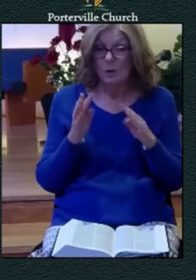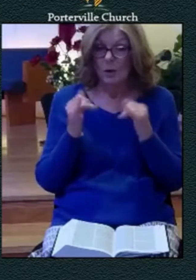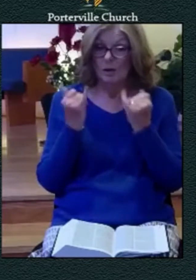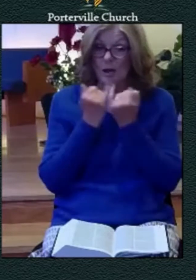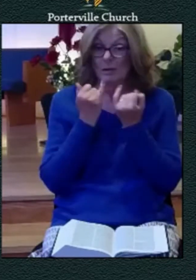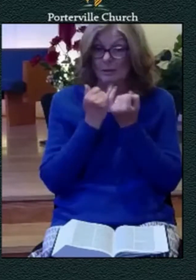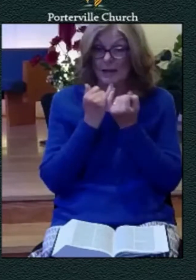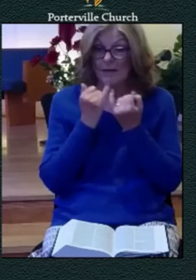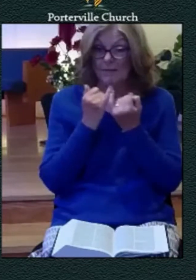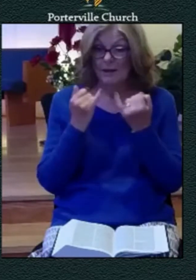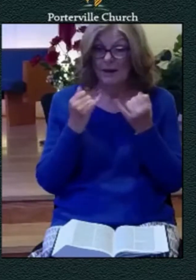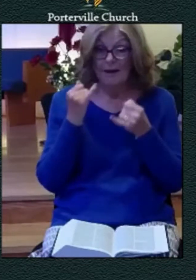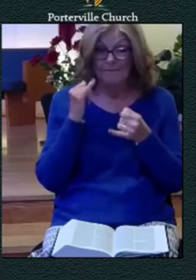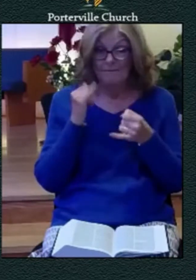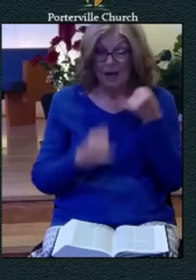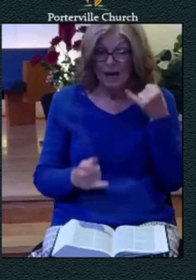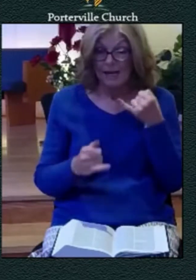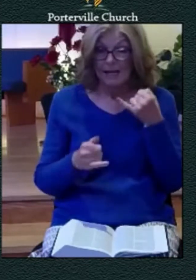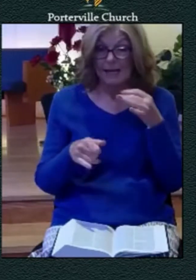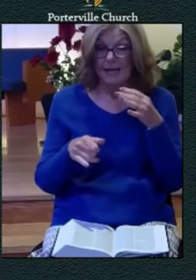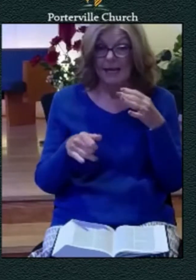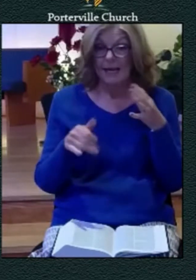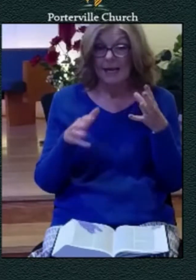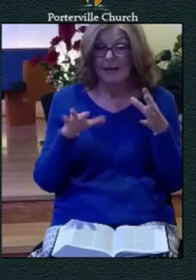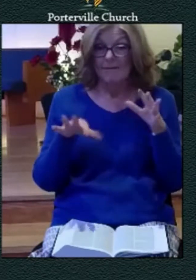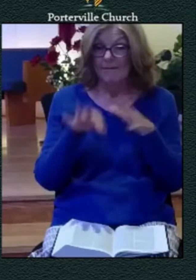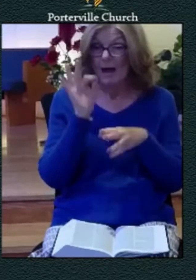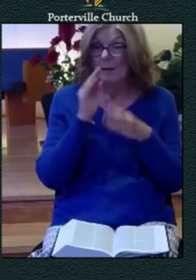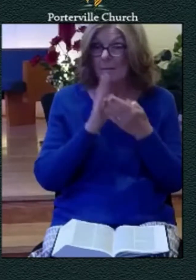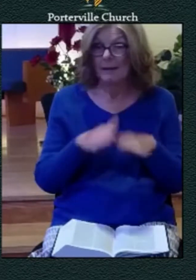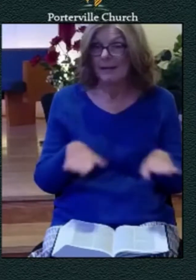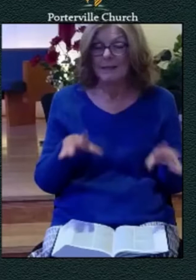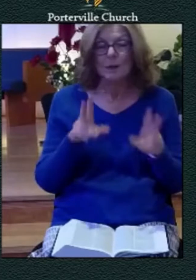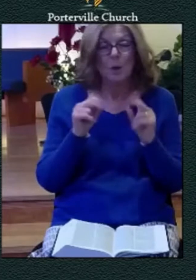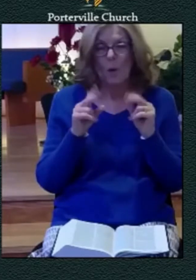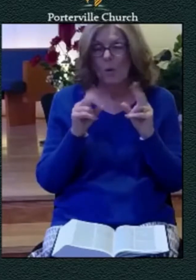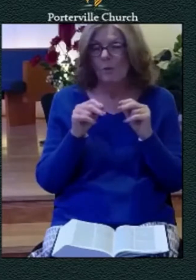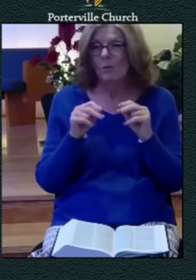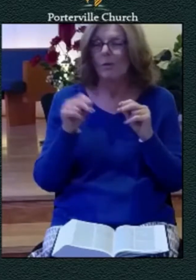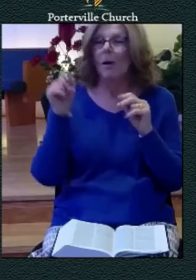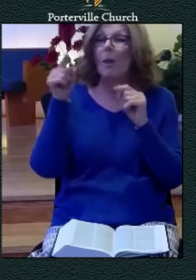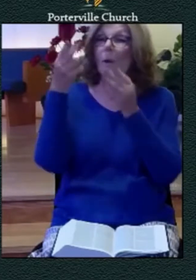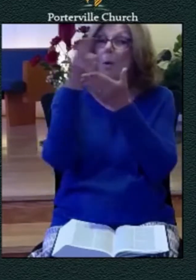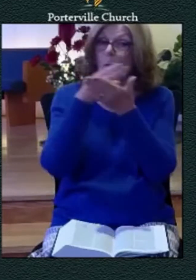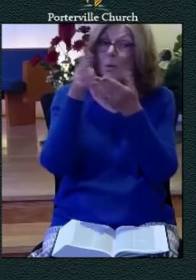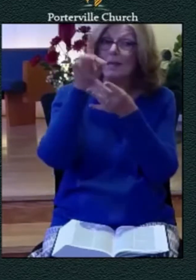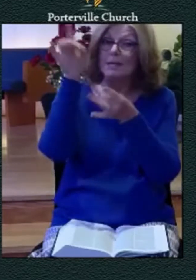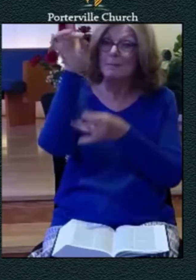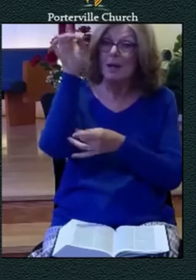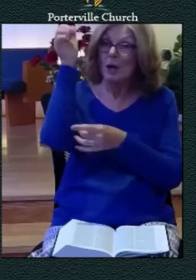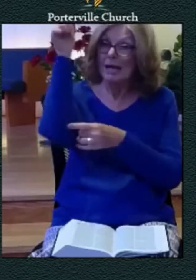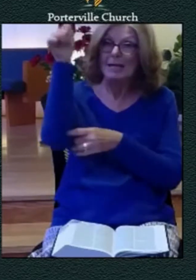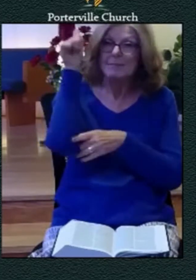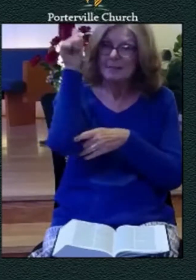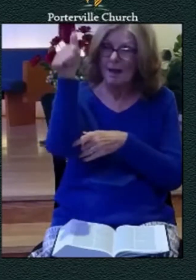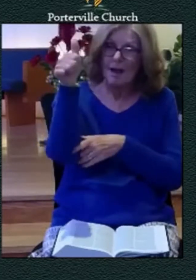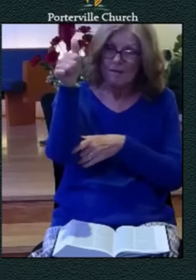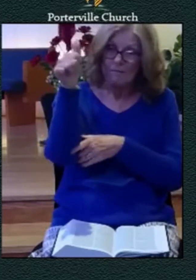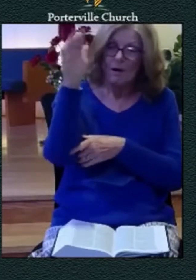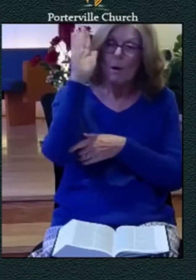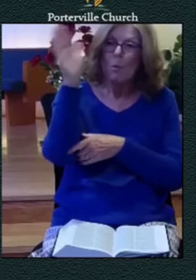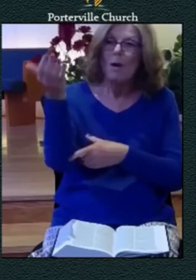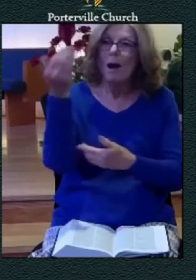a human accomplishment this is something that the holy spirit will work in your heart